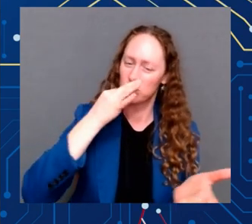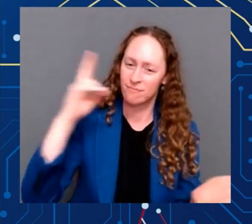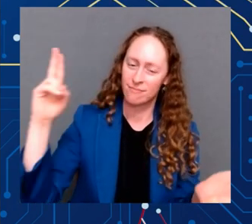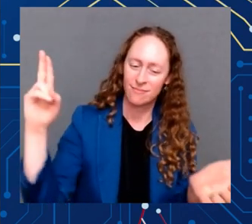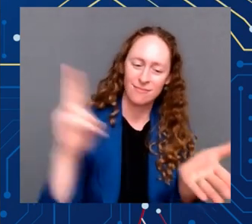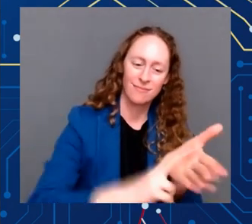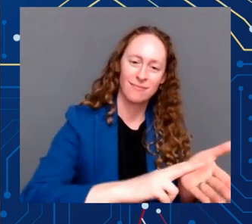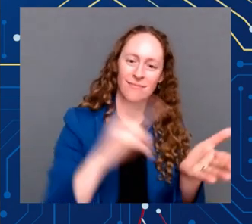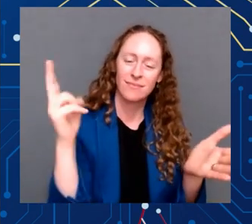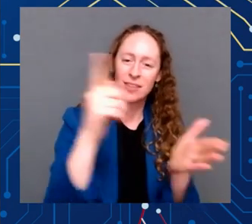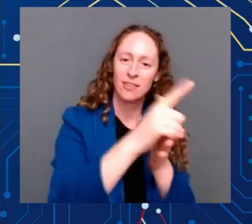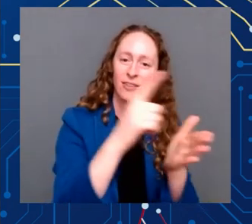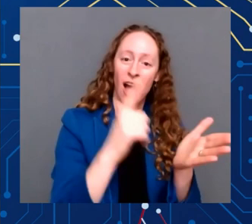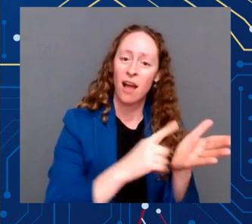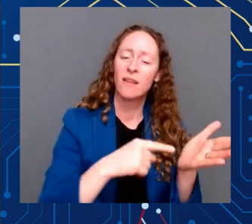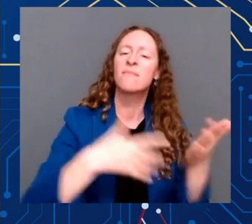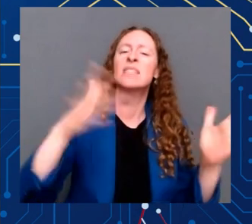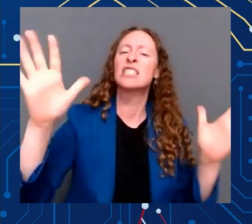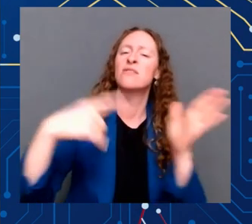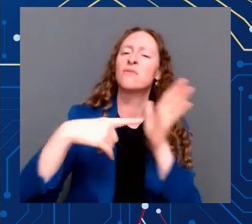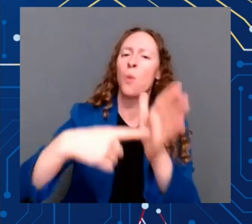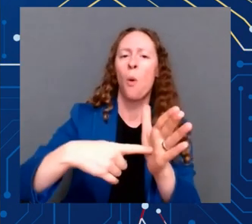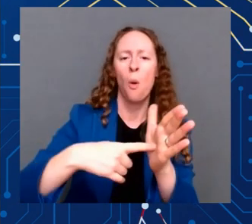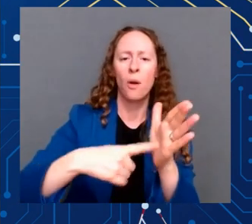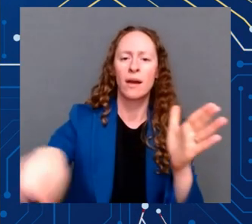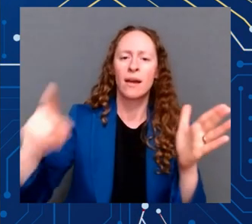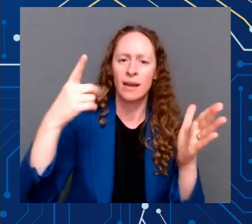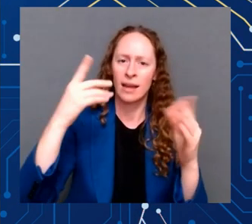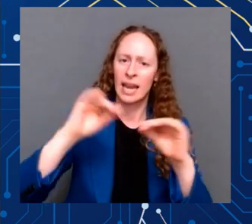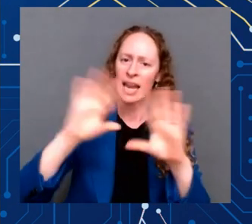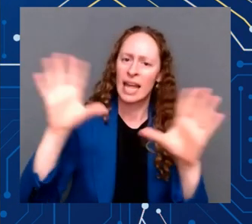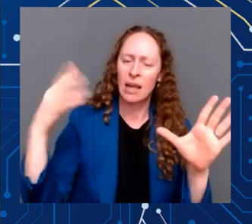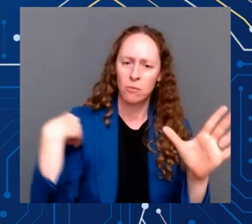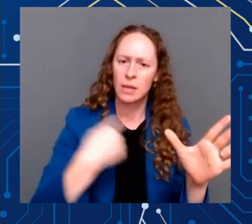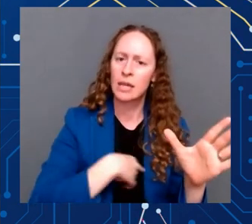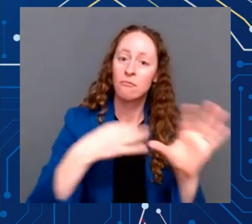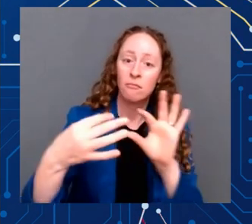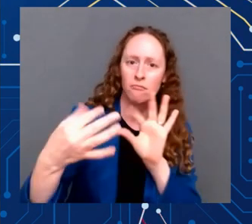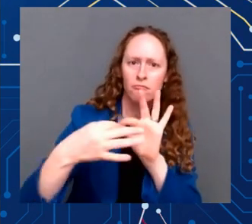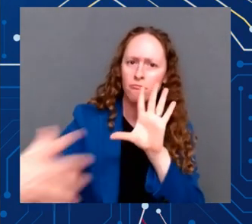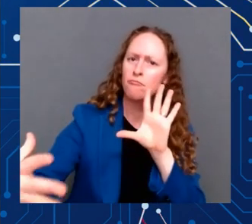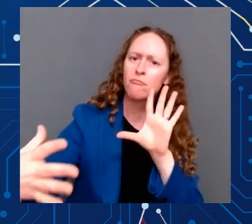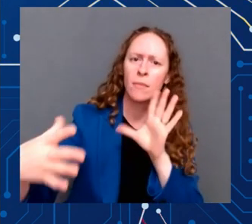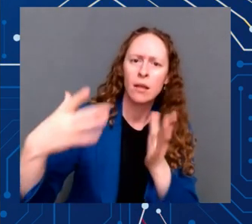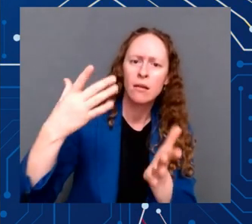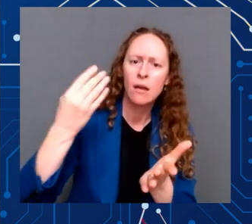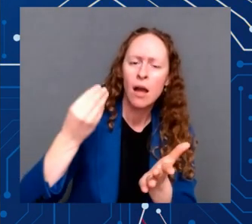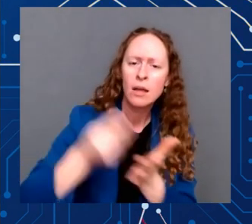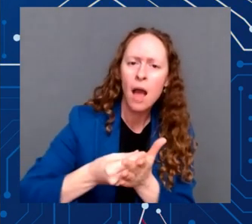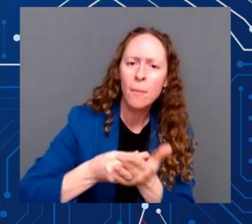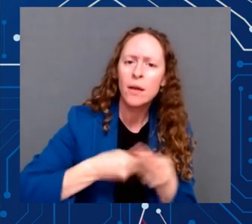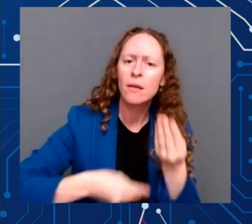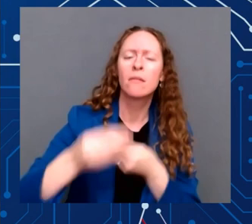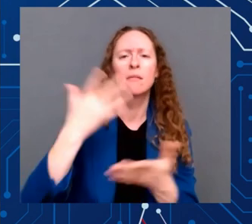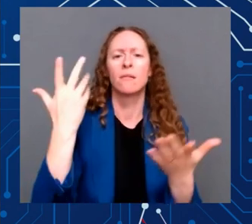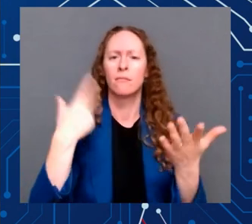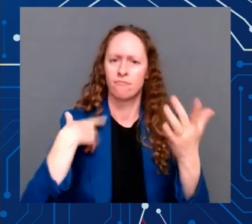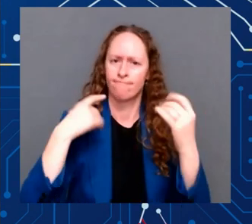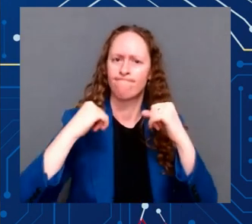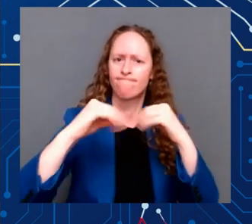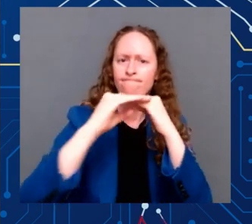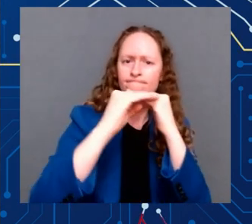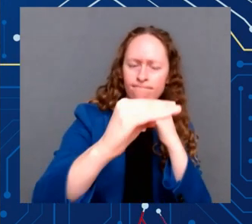We strengthen our national security and we enhance our family's financial future. Mr. President,